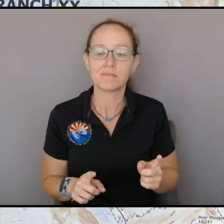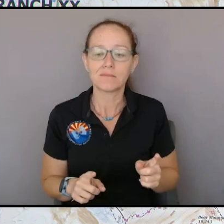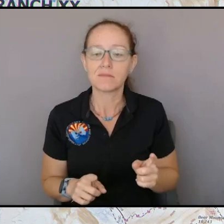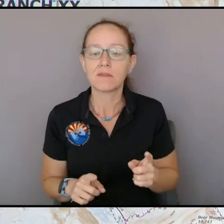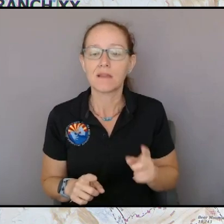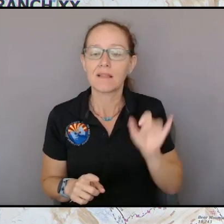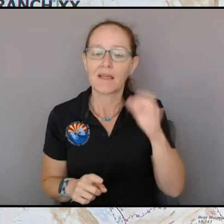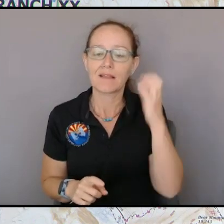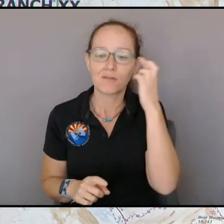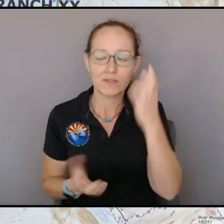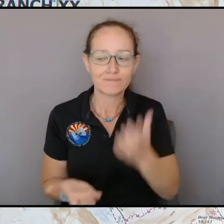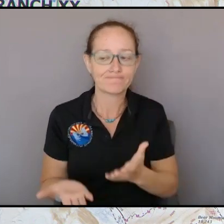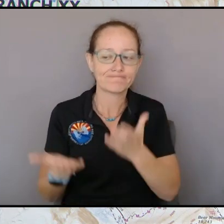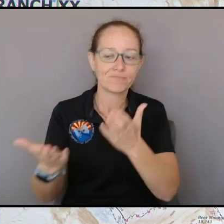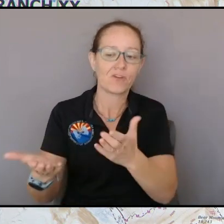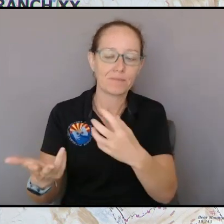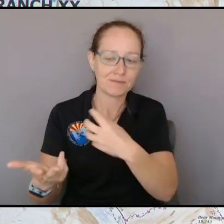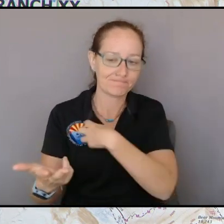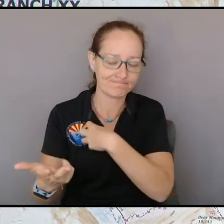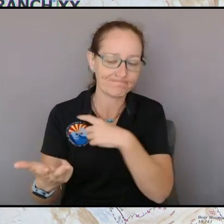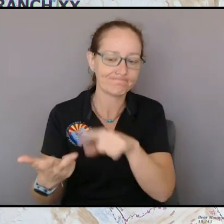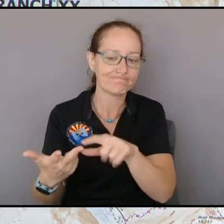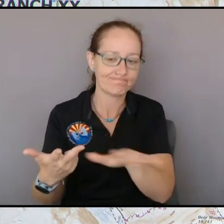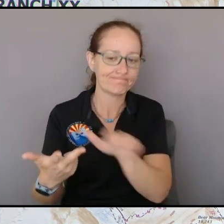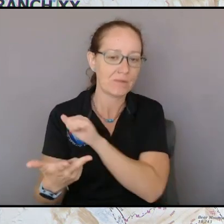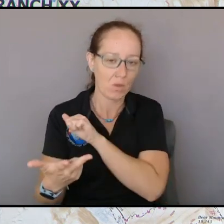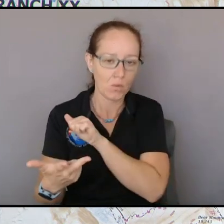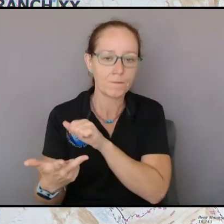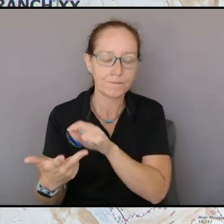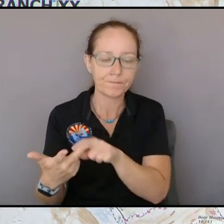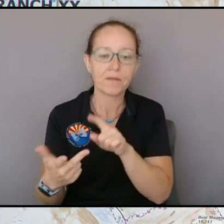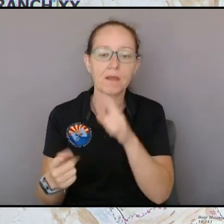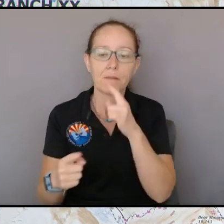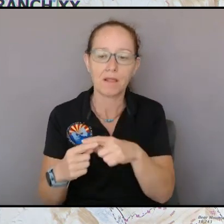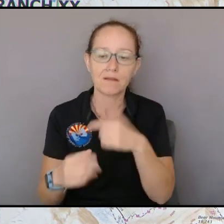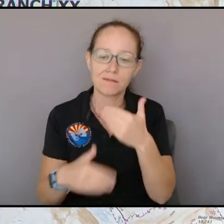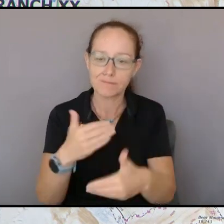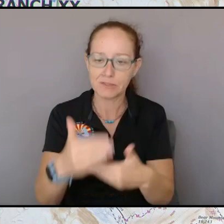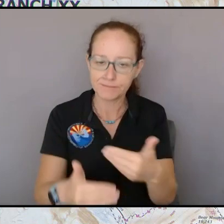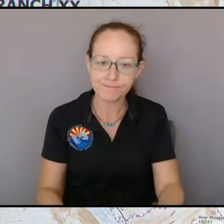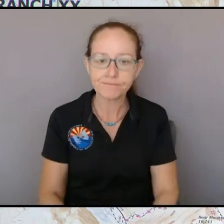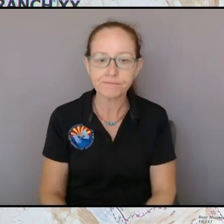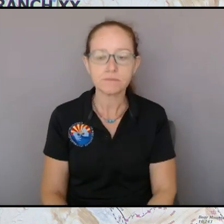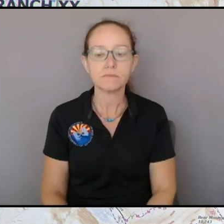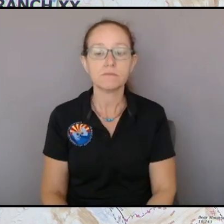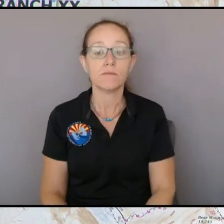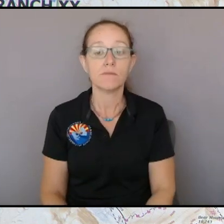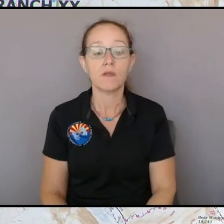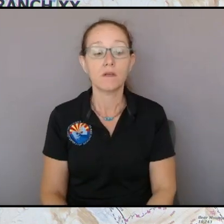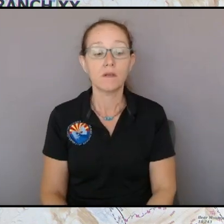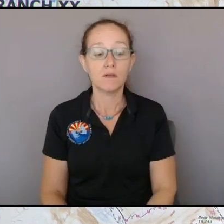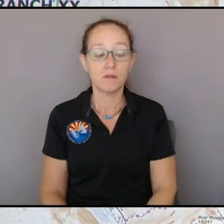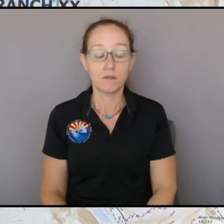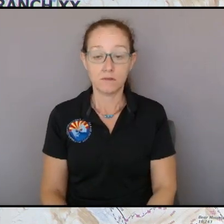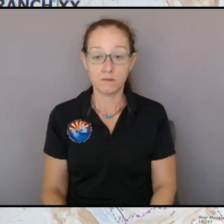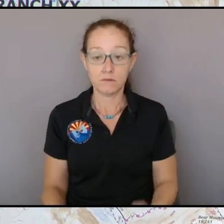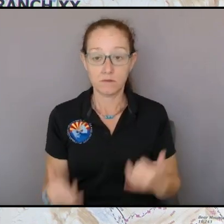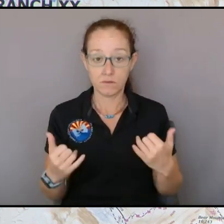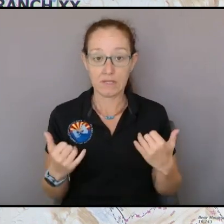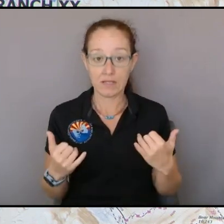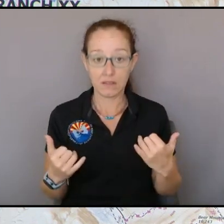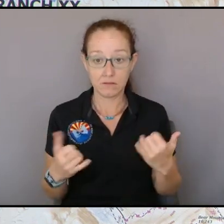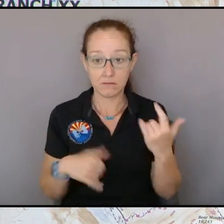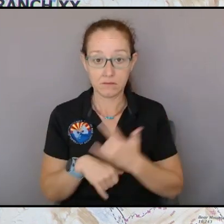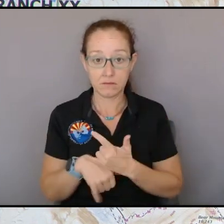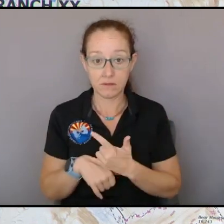we made to the sheriff and then the subsequent actions that followed that recommendation with that being said today the the there's multiple efforts